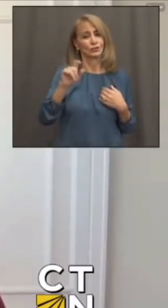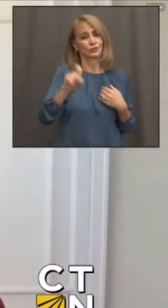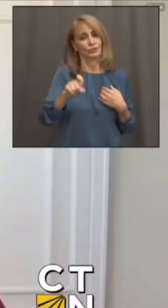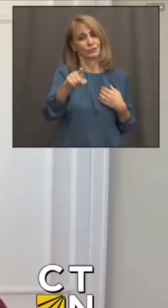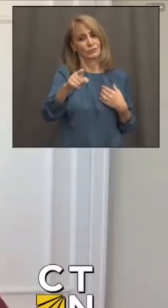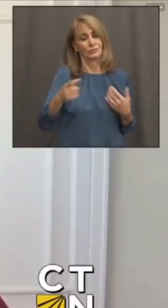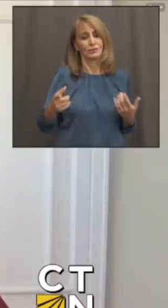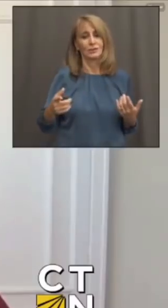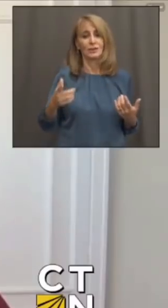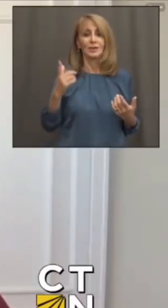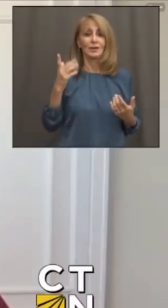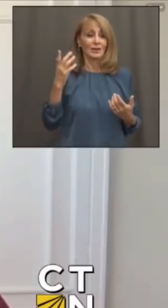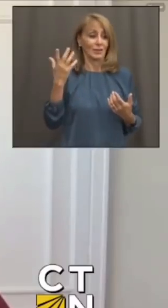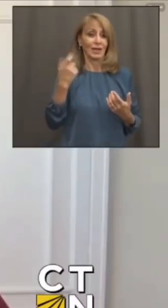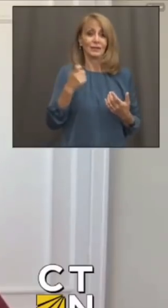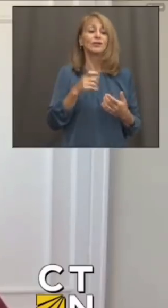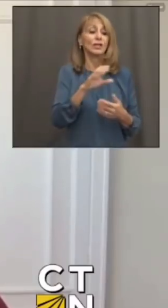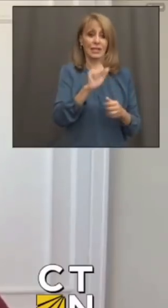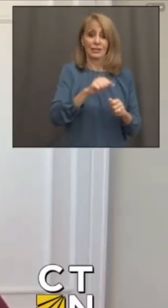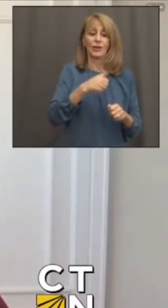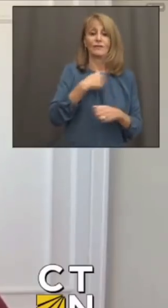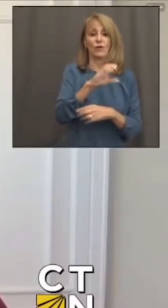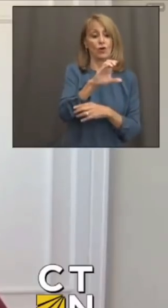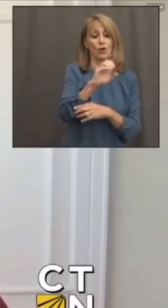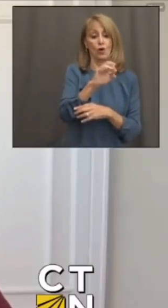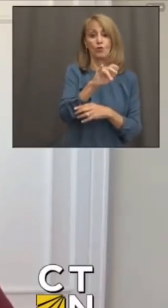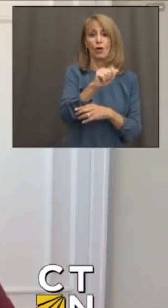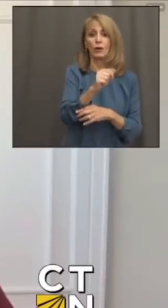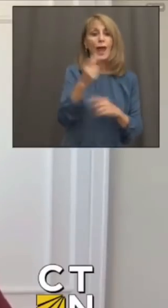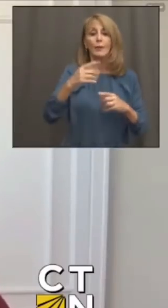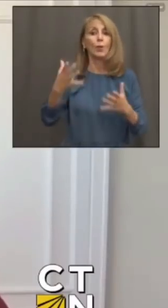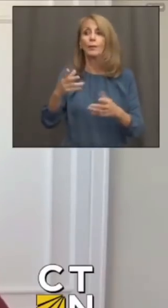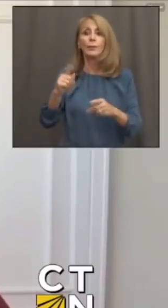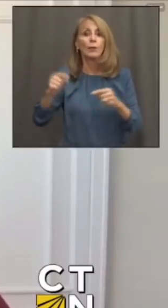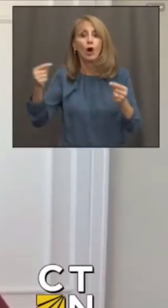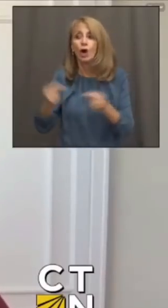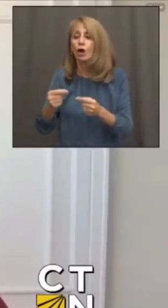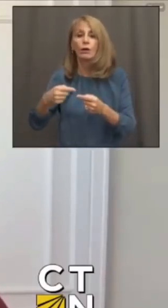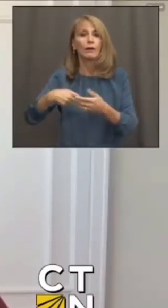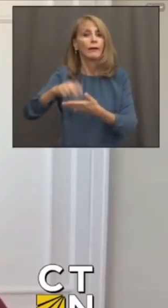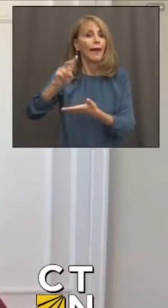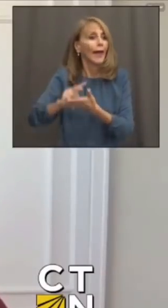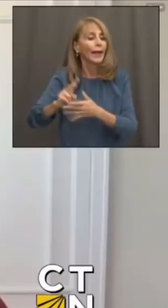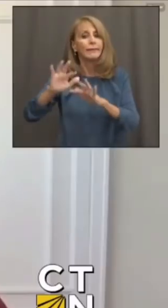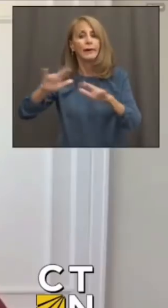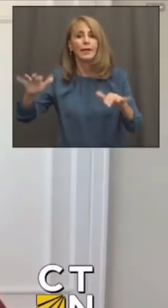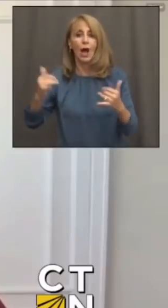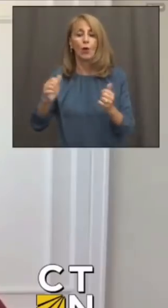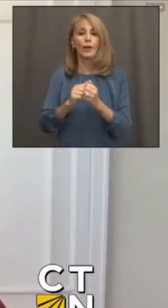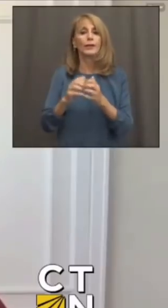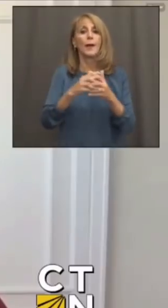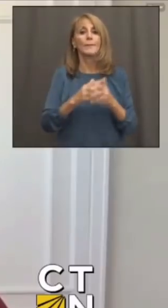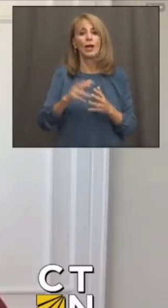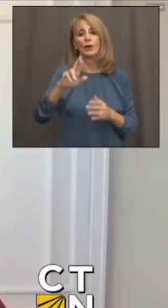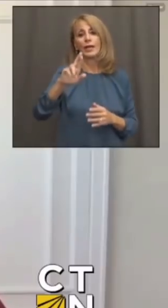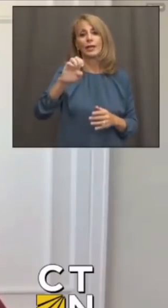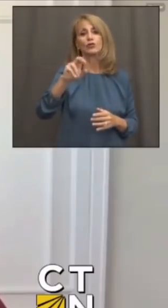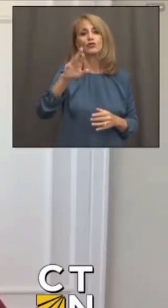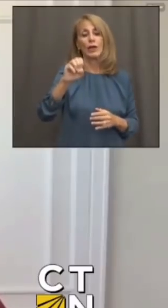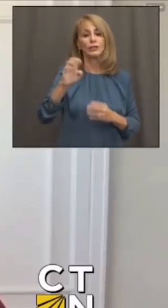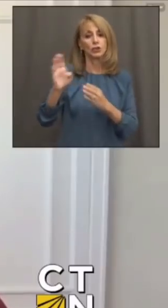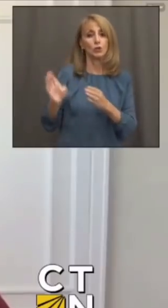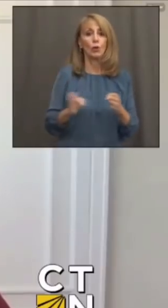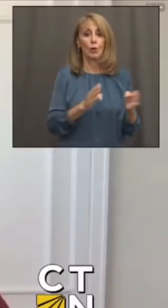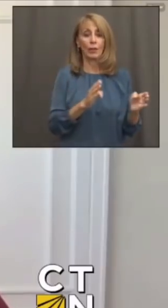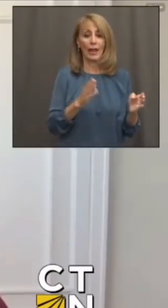apart from coronaviruses, accidents happen. And now with the American Rescue Plan, which was signed into law a month or